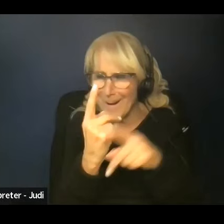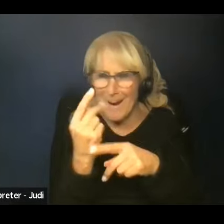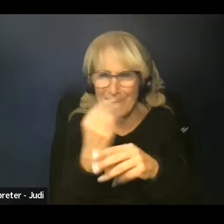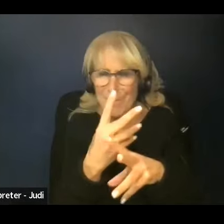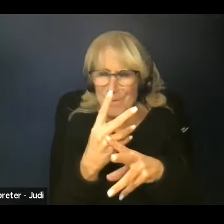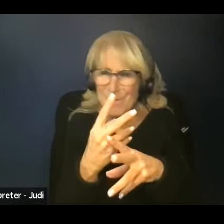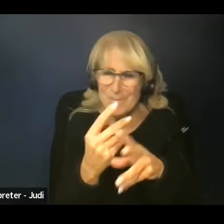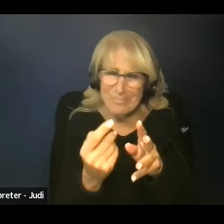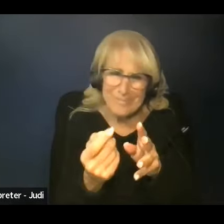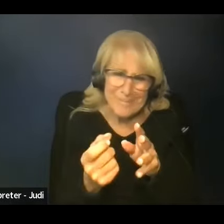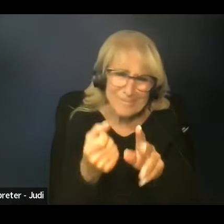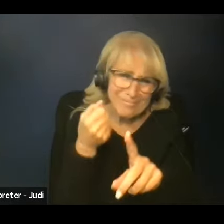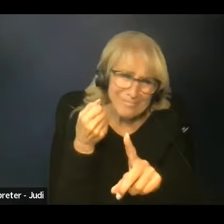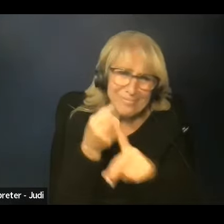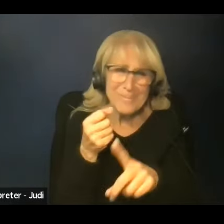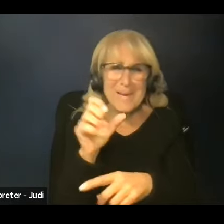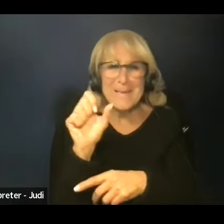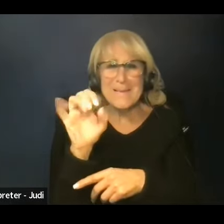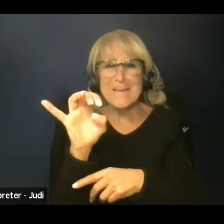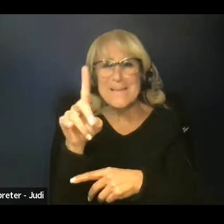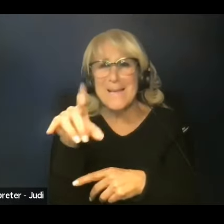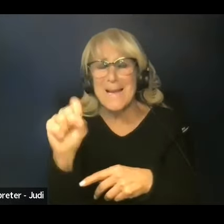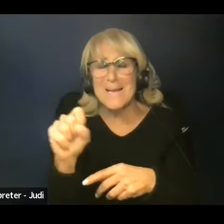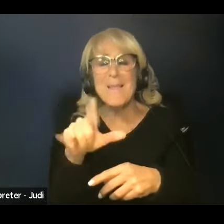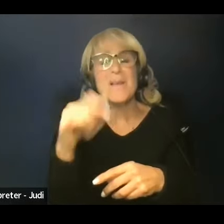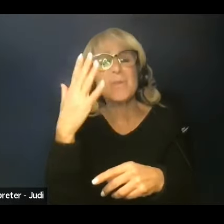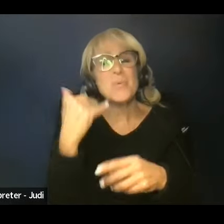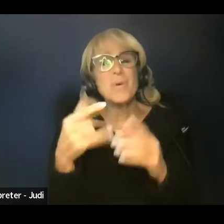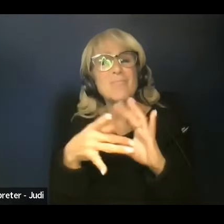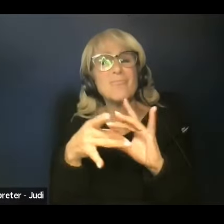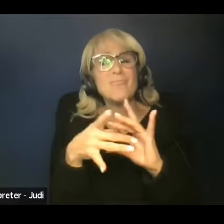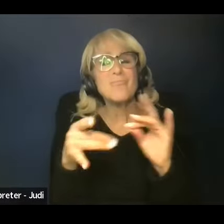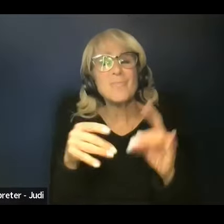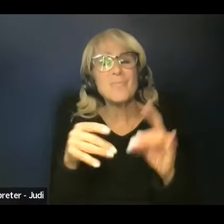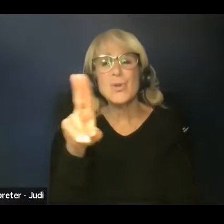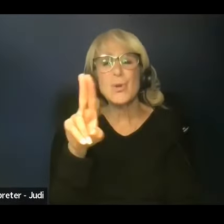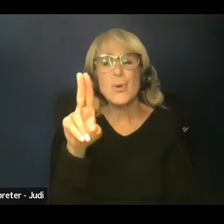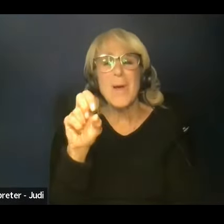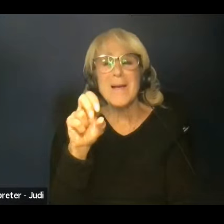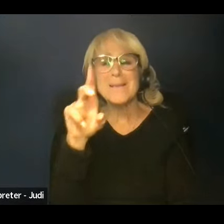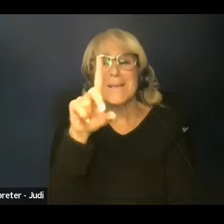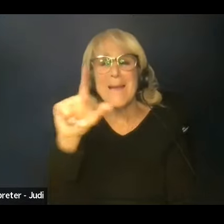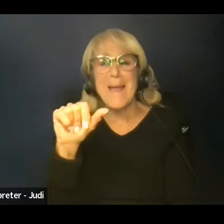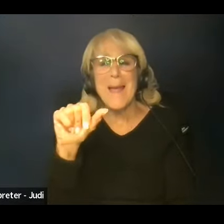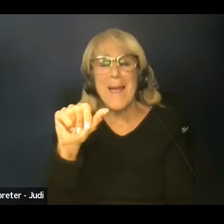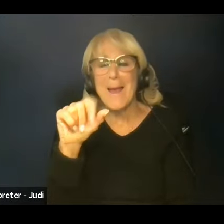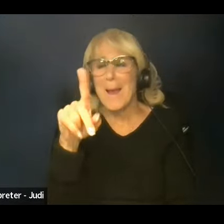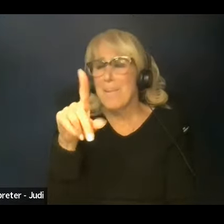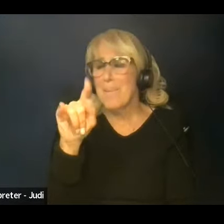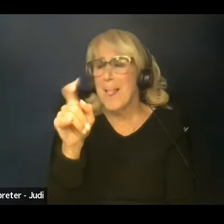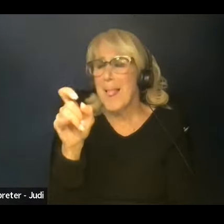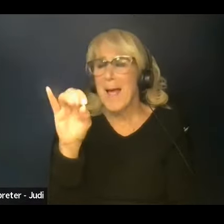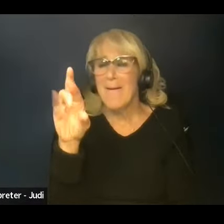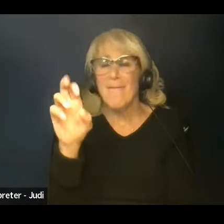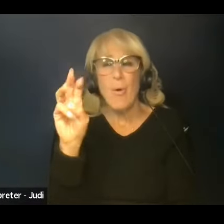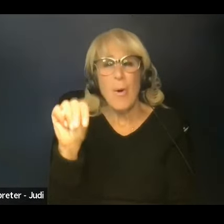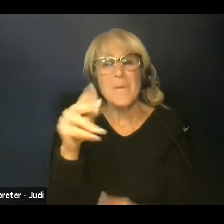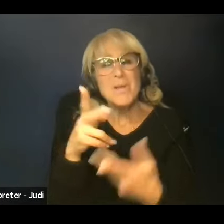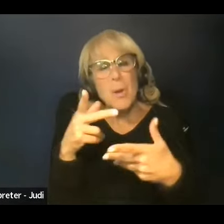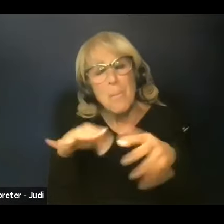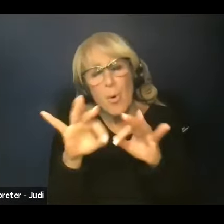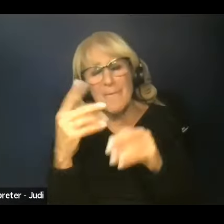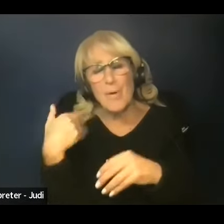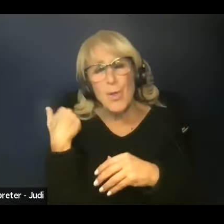seconds. So that's why I mentioned the USDA platform, because it's very important for the youth and the people